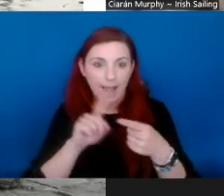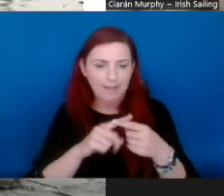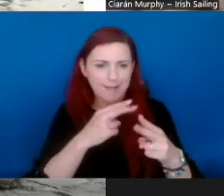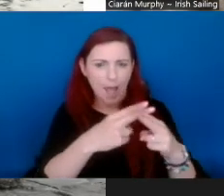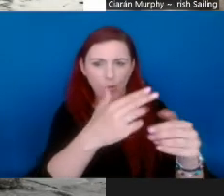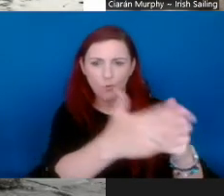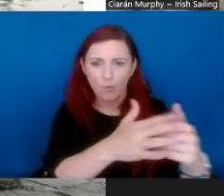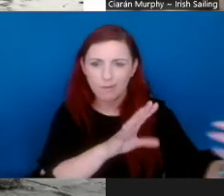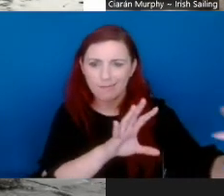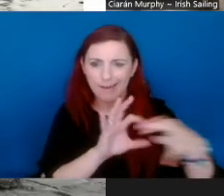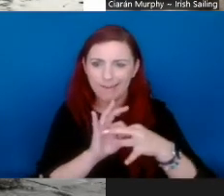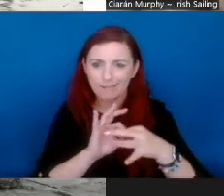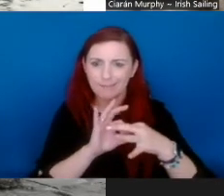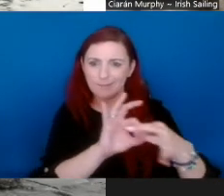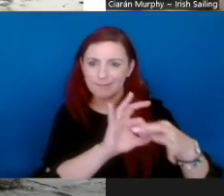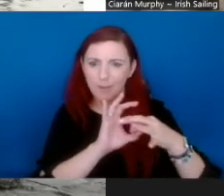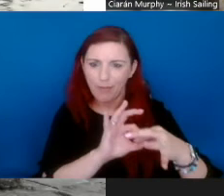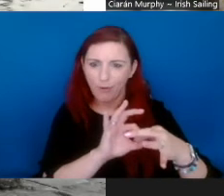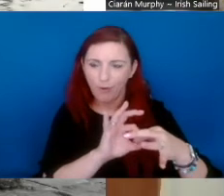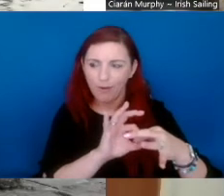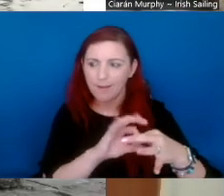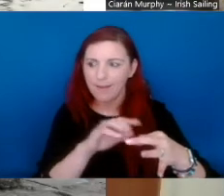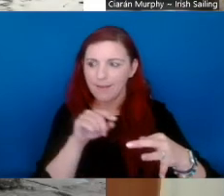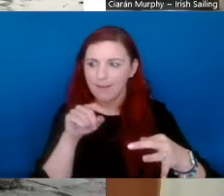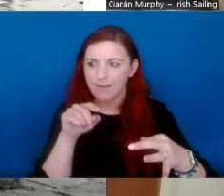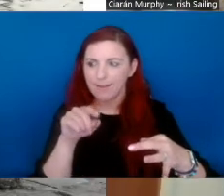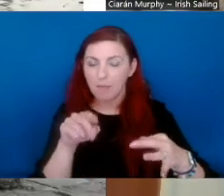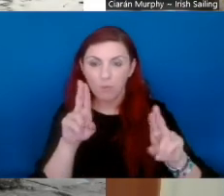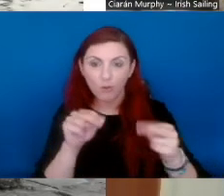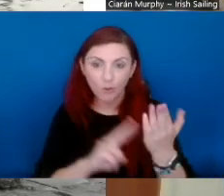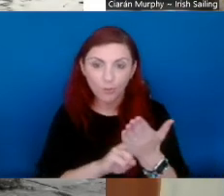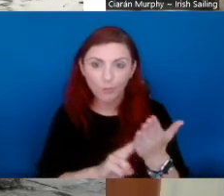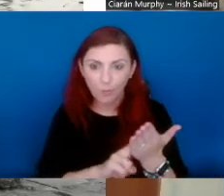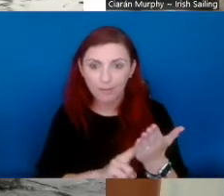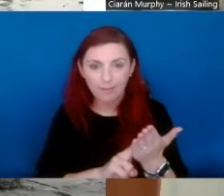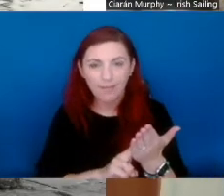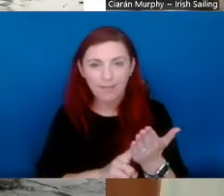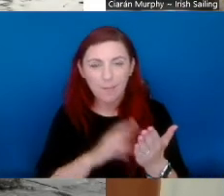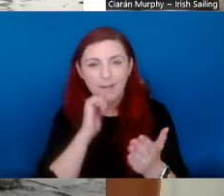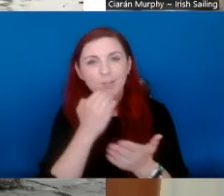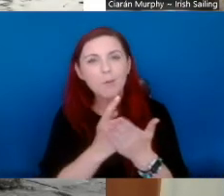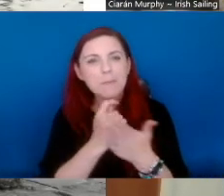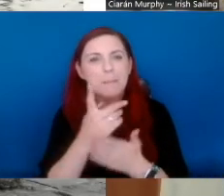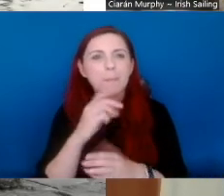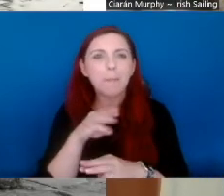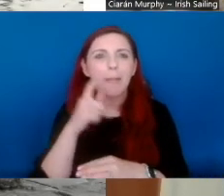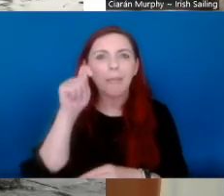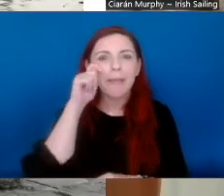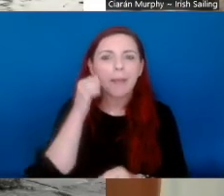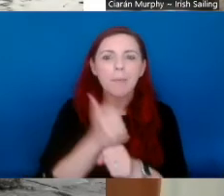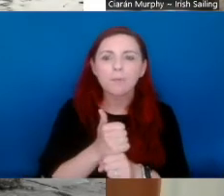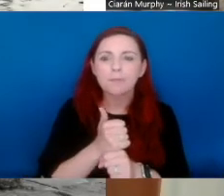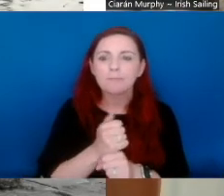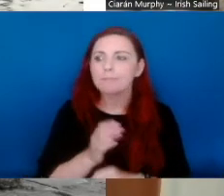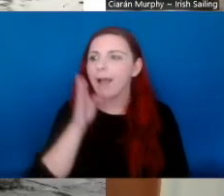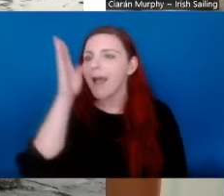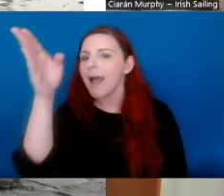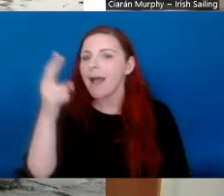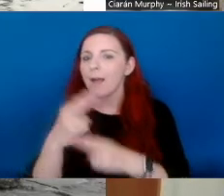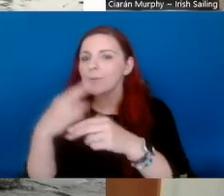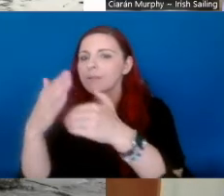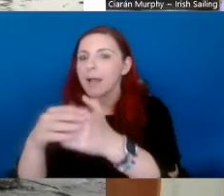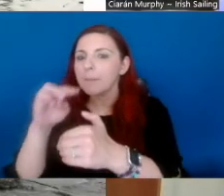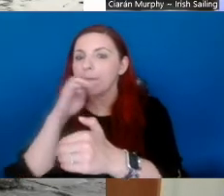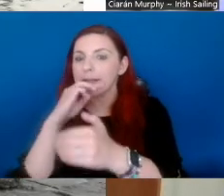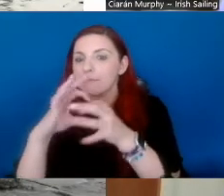involved for our last few minutes here. So bringing technology and the outdoors together in this area